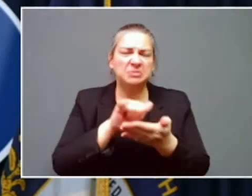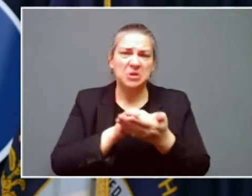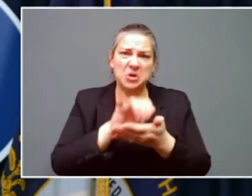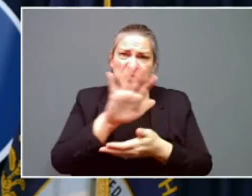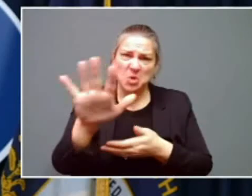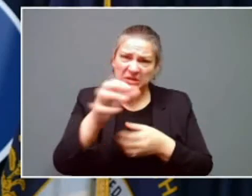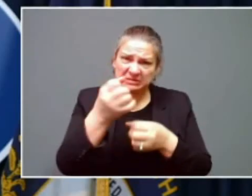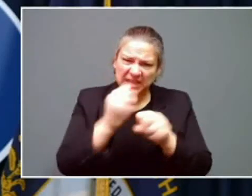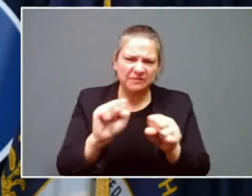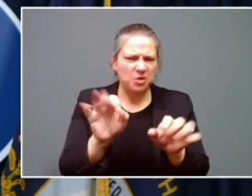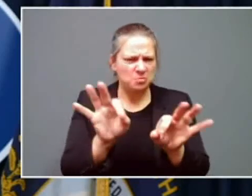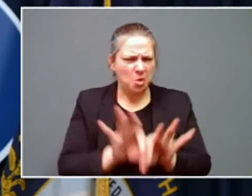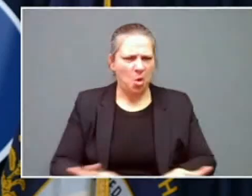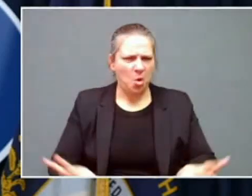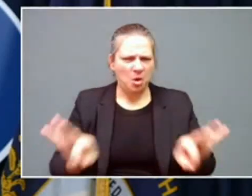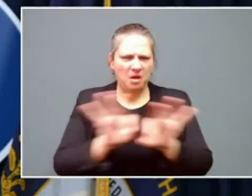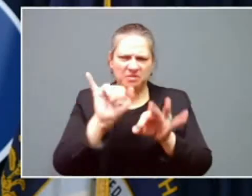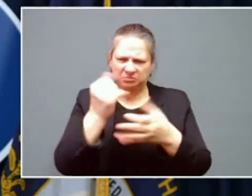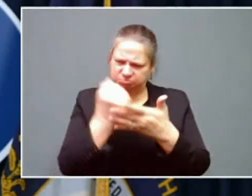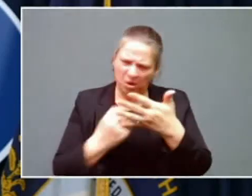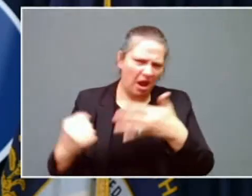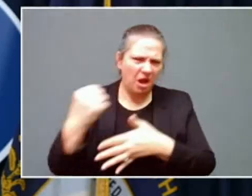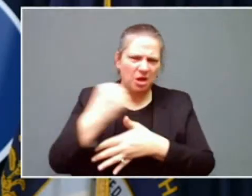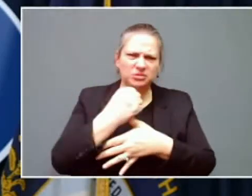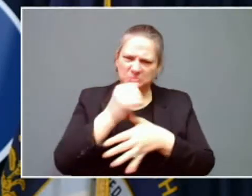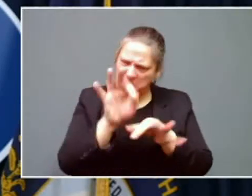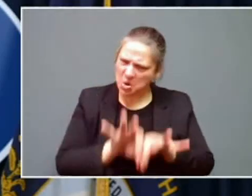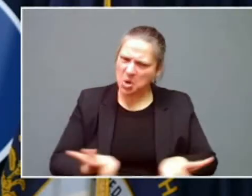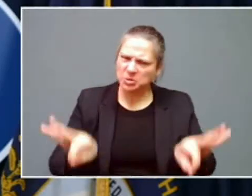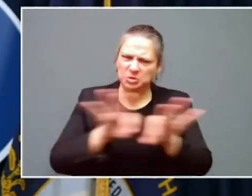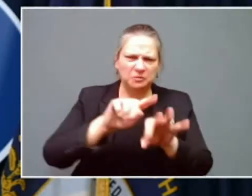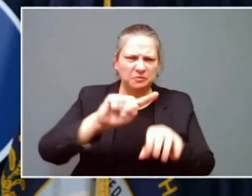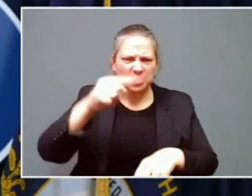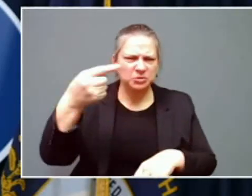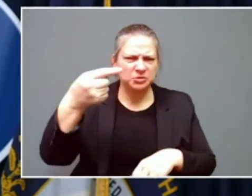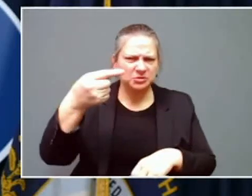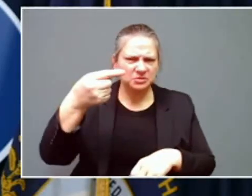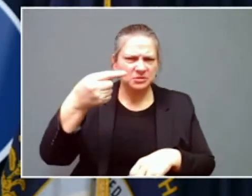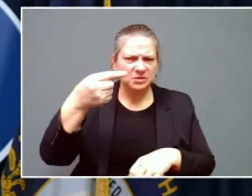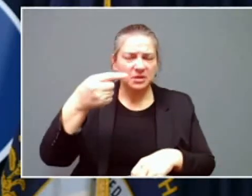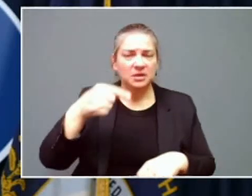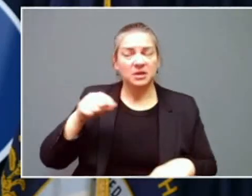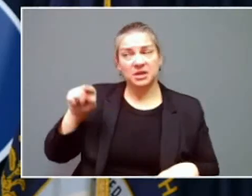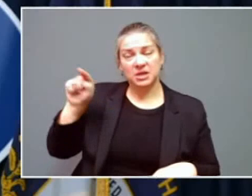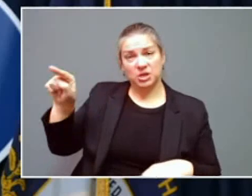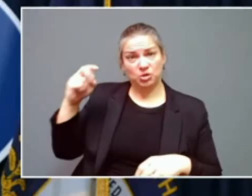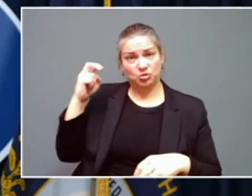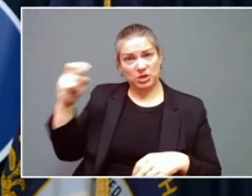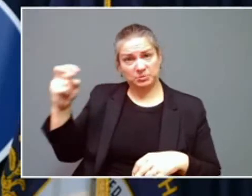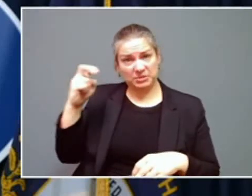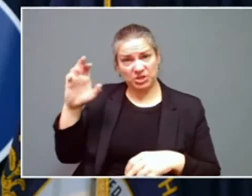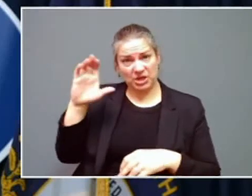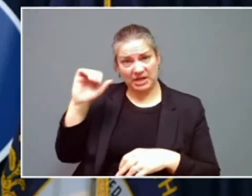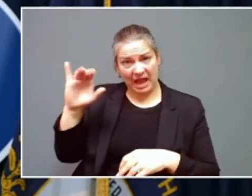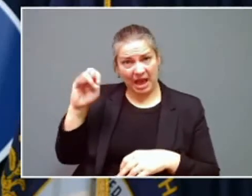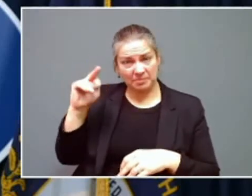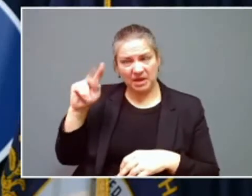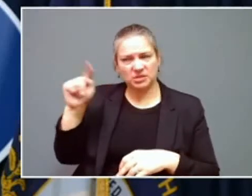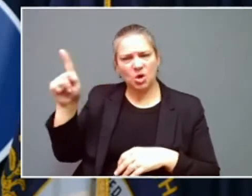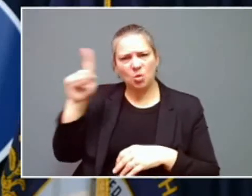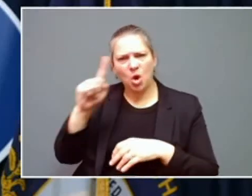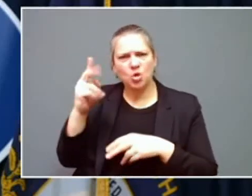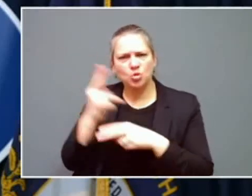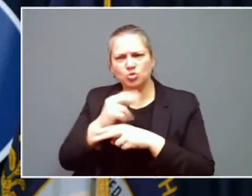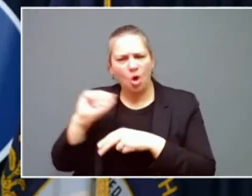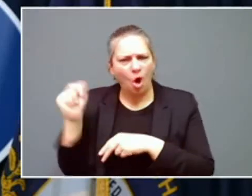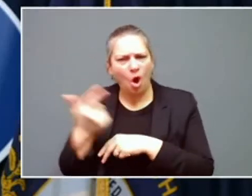Kentucky Transportation Cabinet will use every available highway crew plus contractors. This means as many